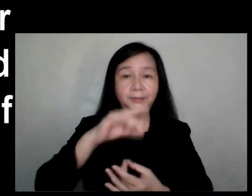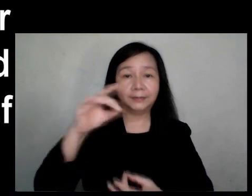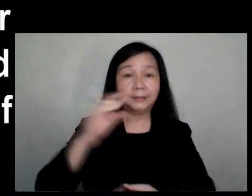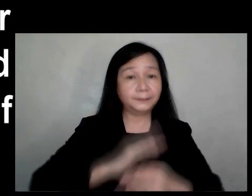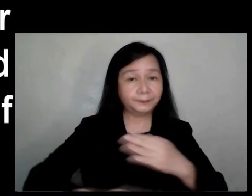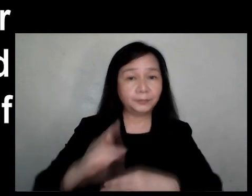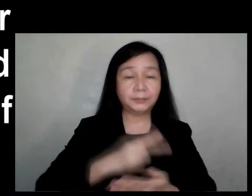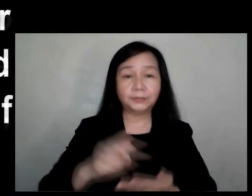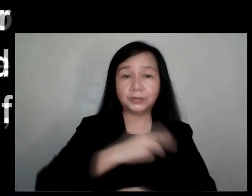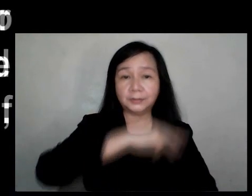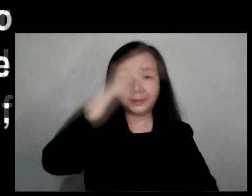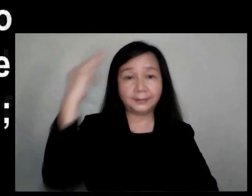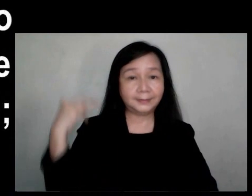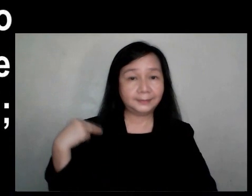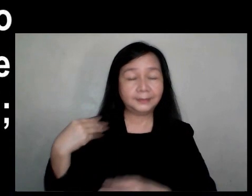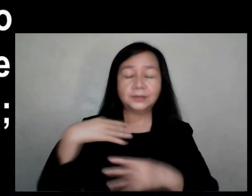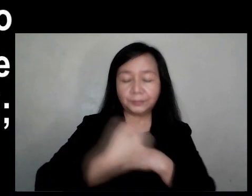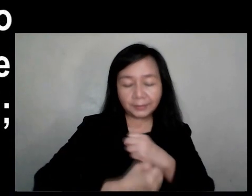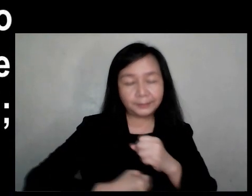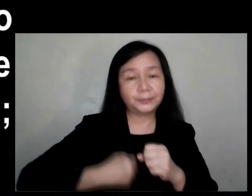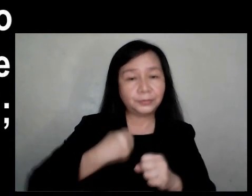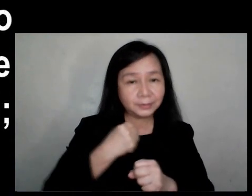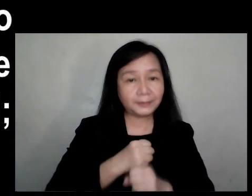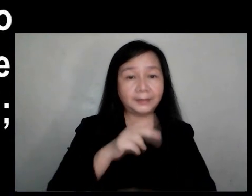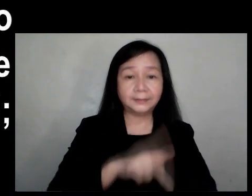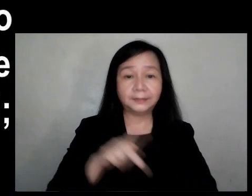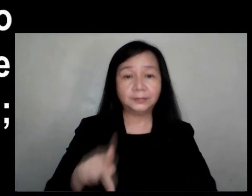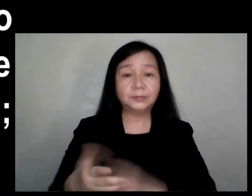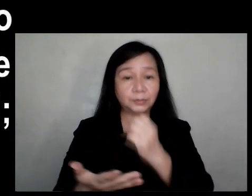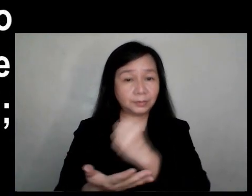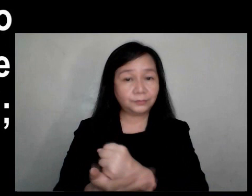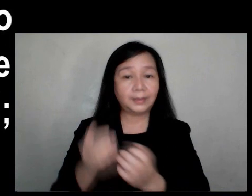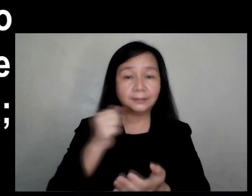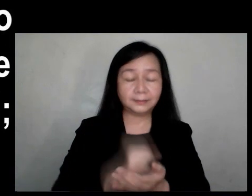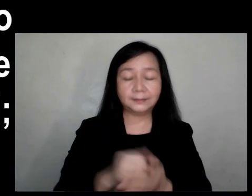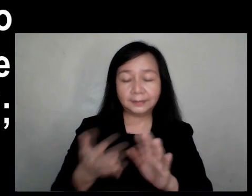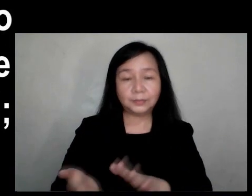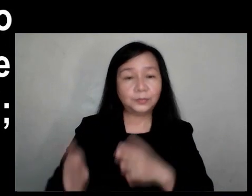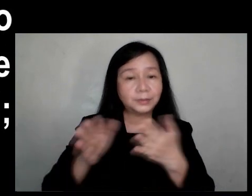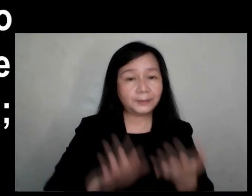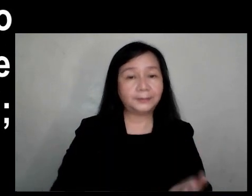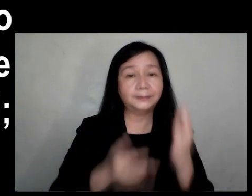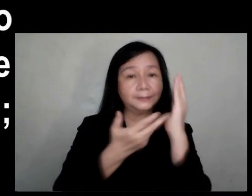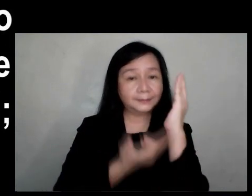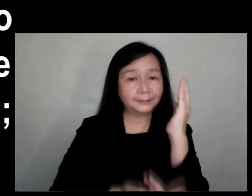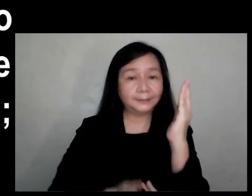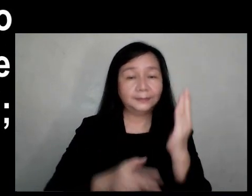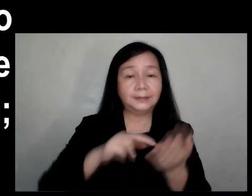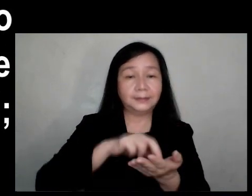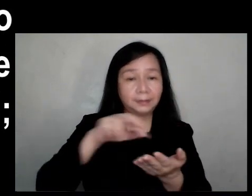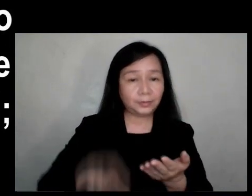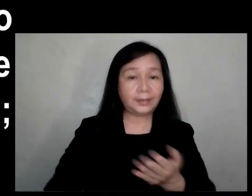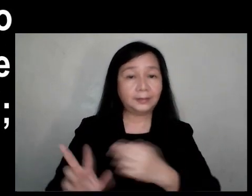Conceived by the Holy Spirit, born of the Virgin Mary, suffered under Pontius Pilate, was crucified, died and